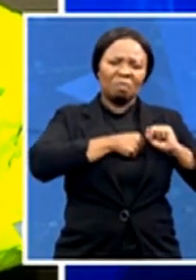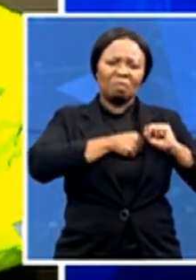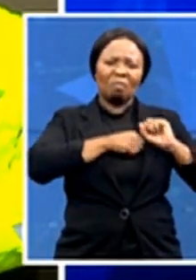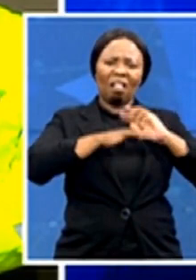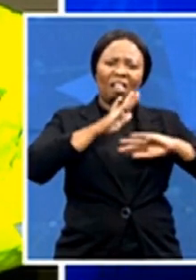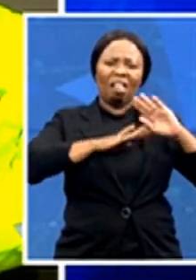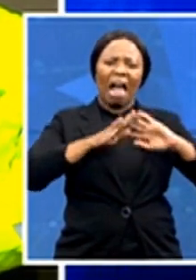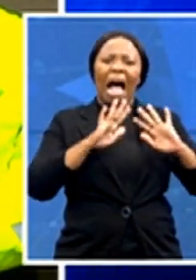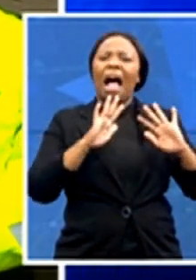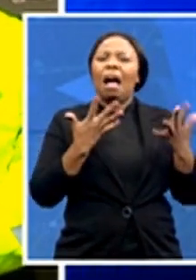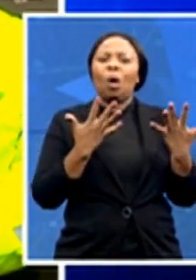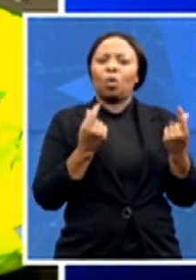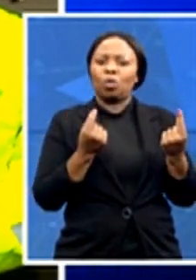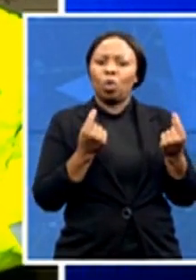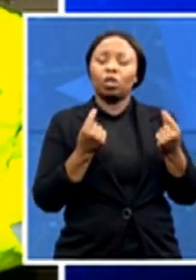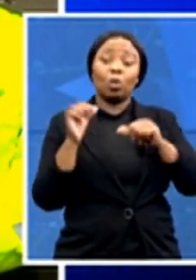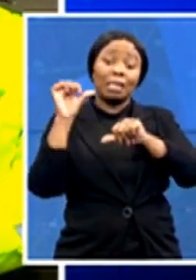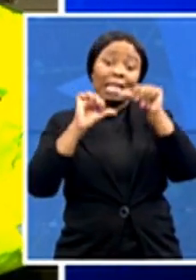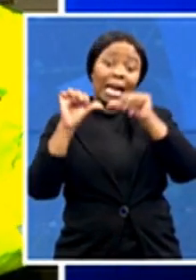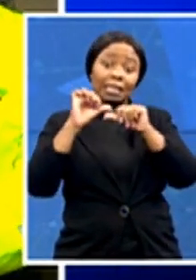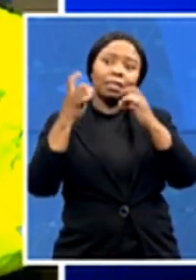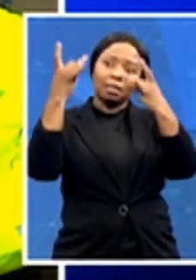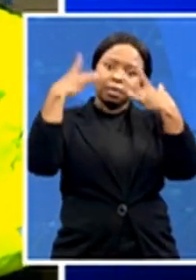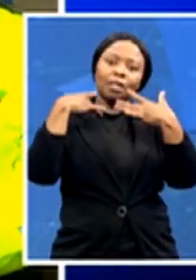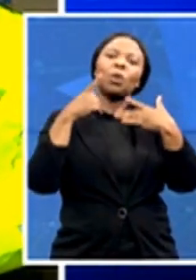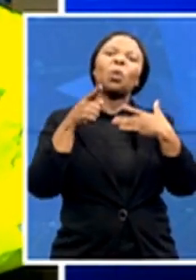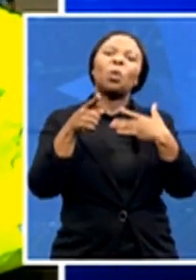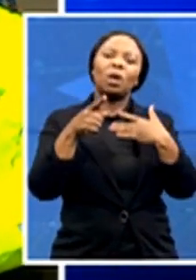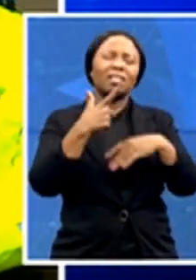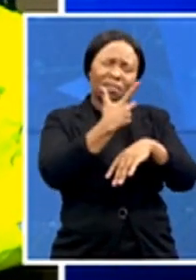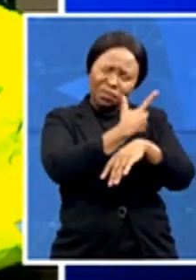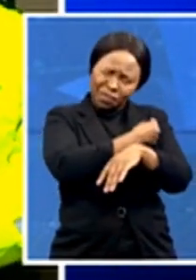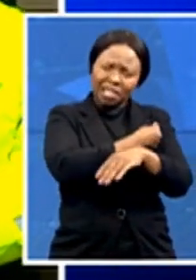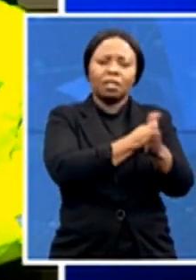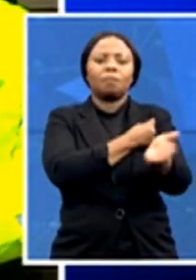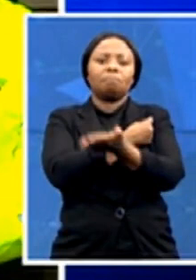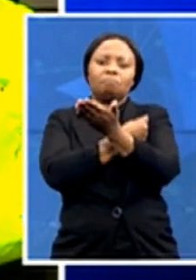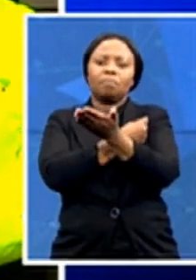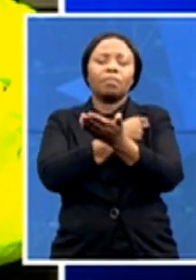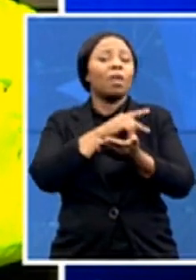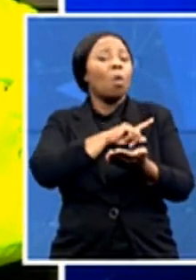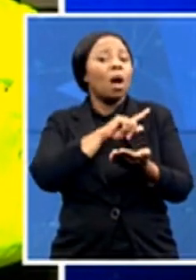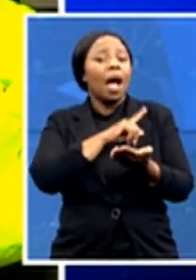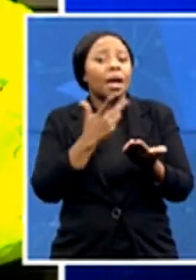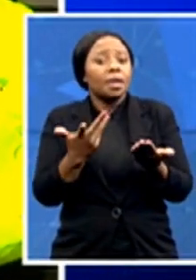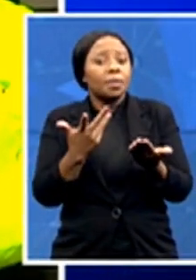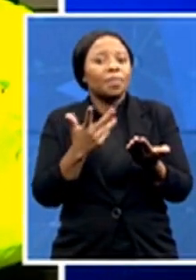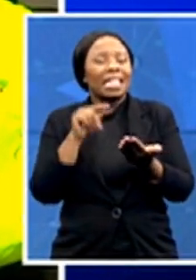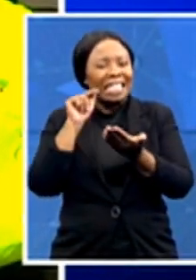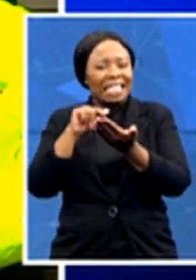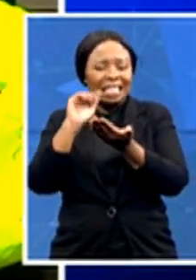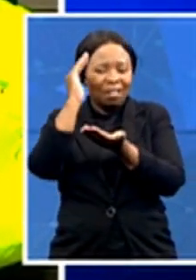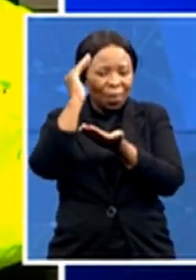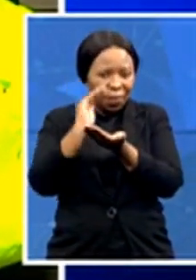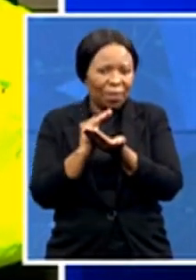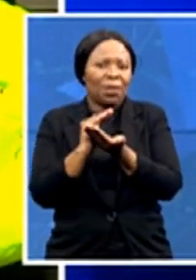tell us, vaccinate. Why? Because it lessens your chances of landing up in hospital.